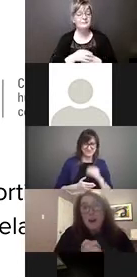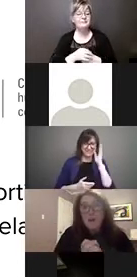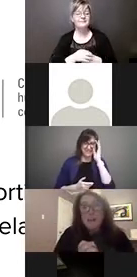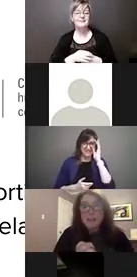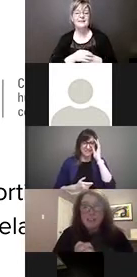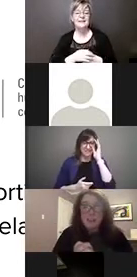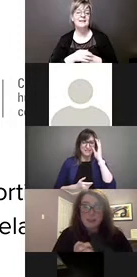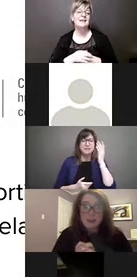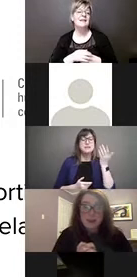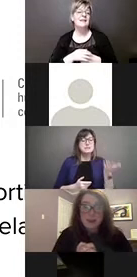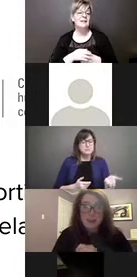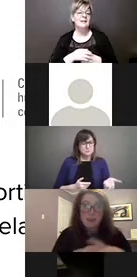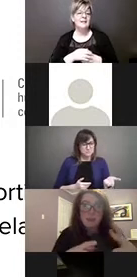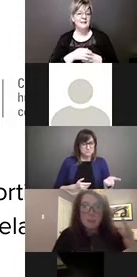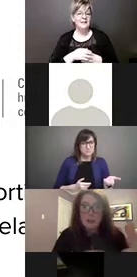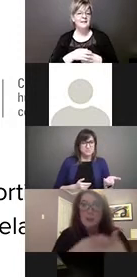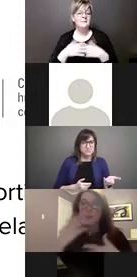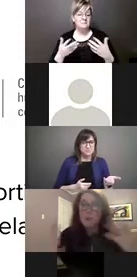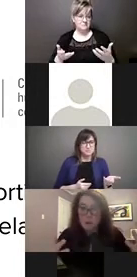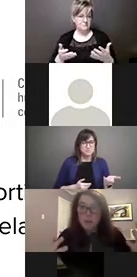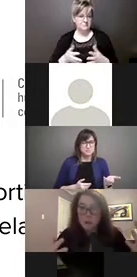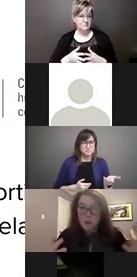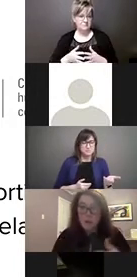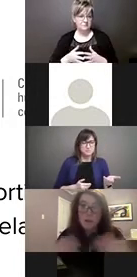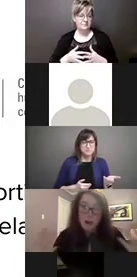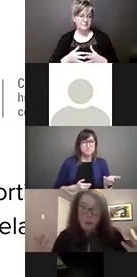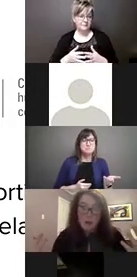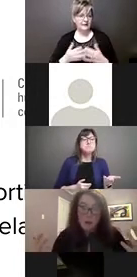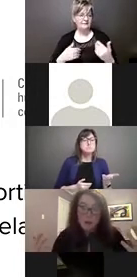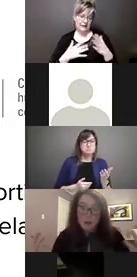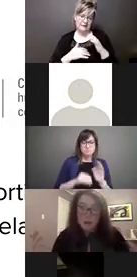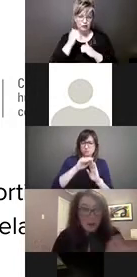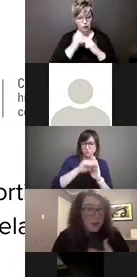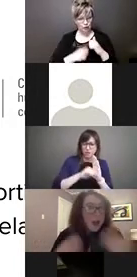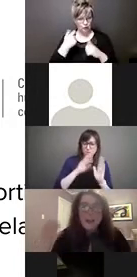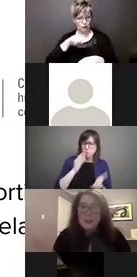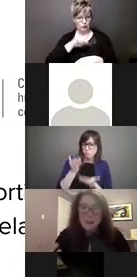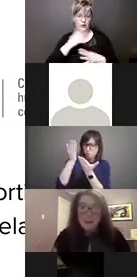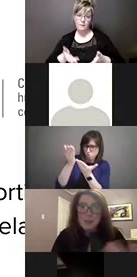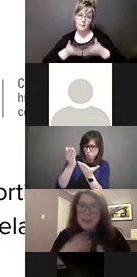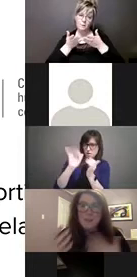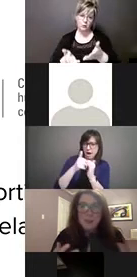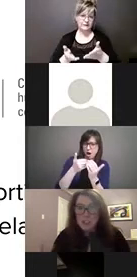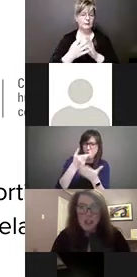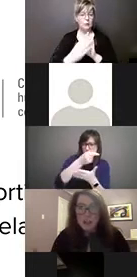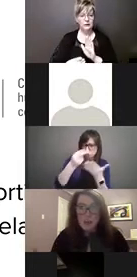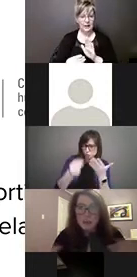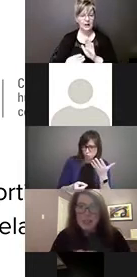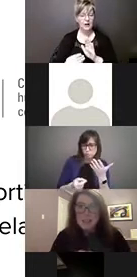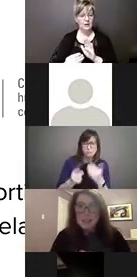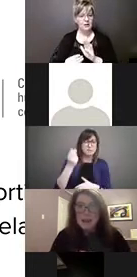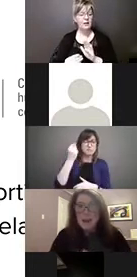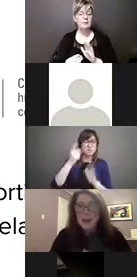are going to, you know, propose a framework for how monitoring is going to work. It's going to be an evolutionary